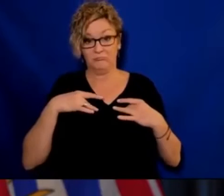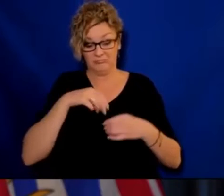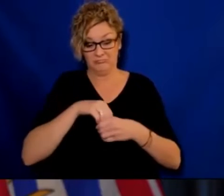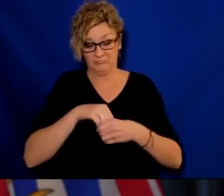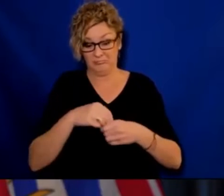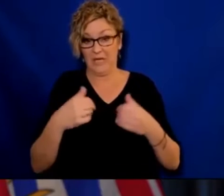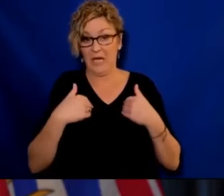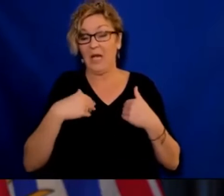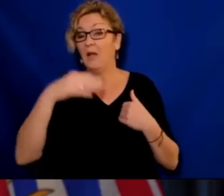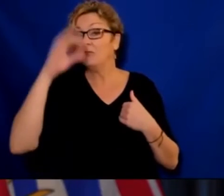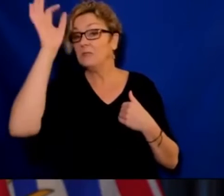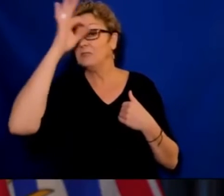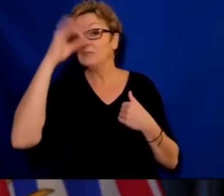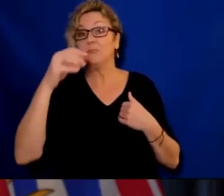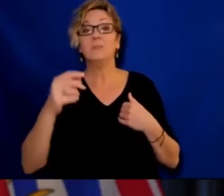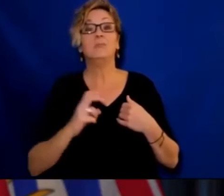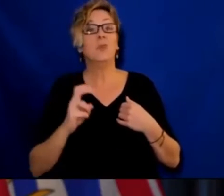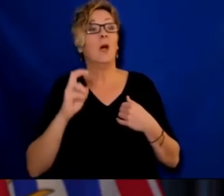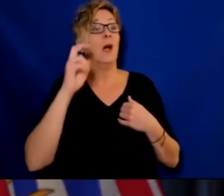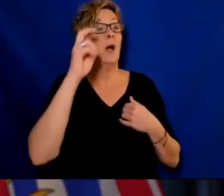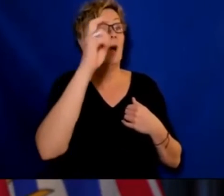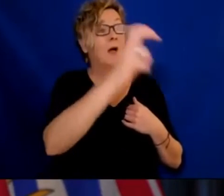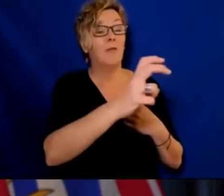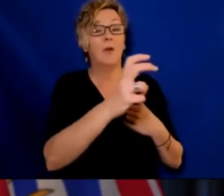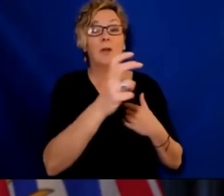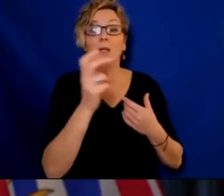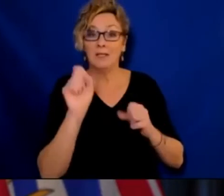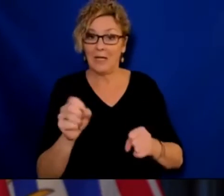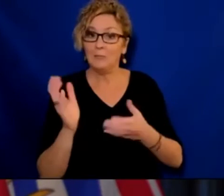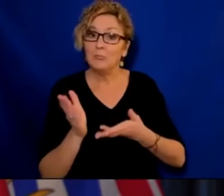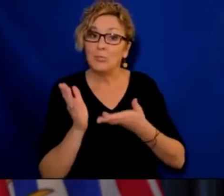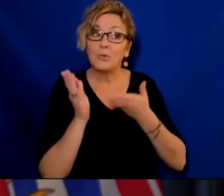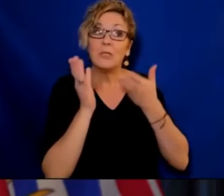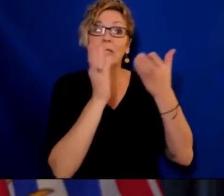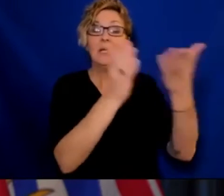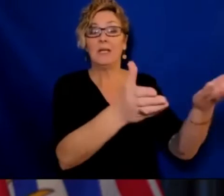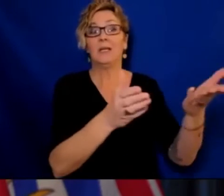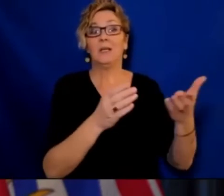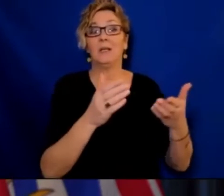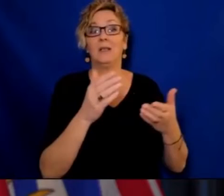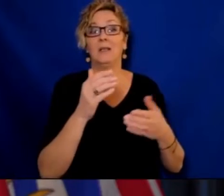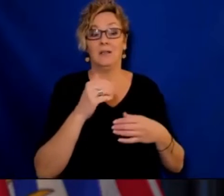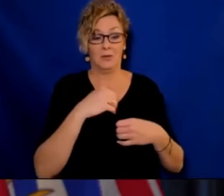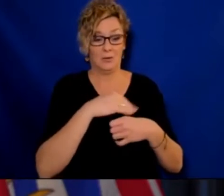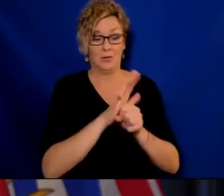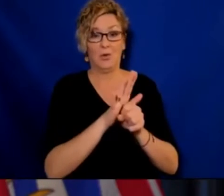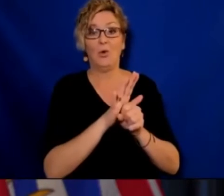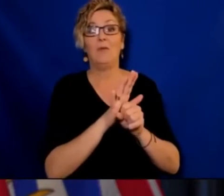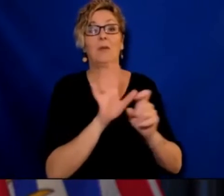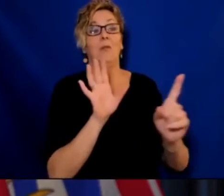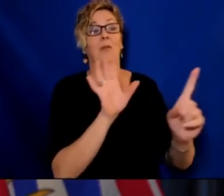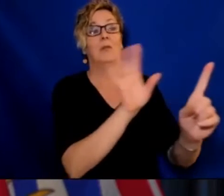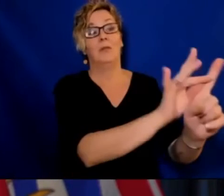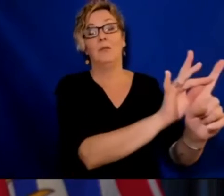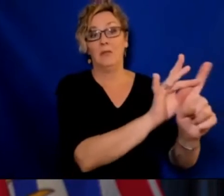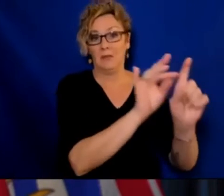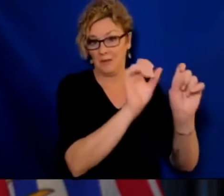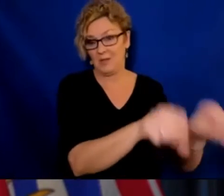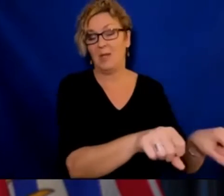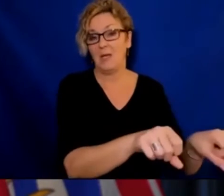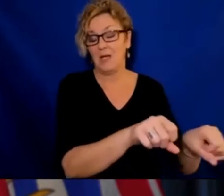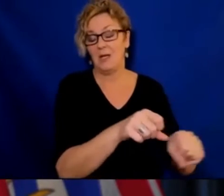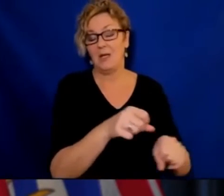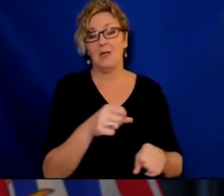from where we've been. So now, we is not the time to travel for recreational or non-essential purposes. Whether